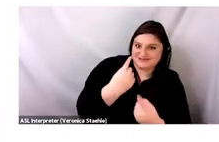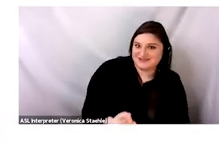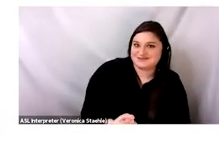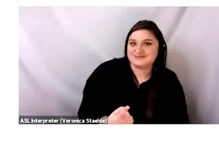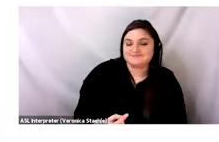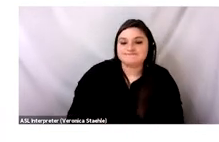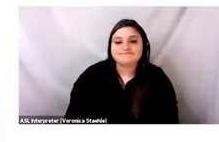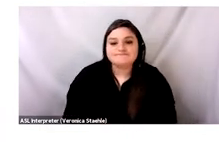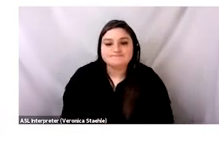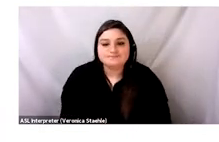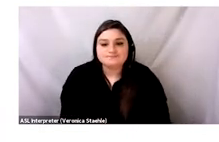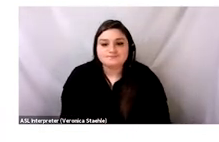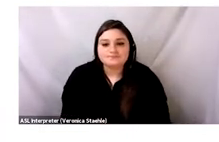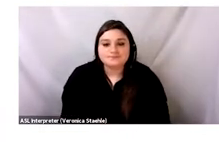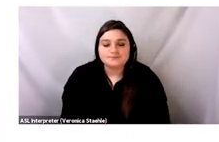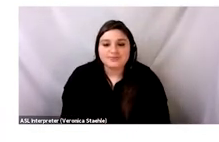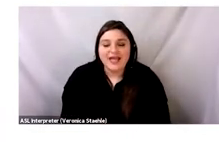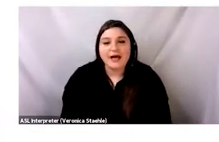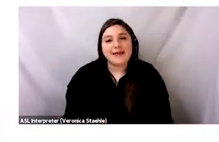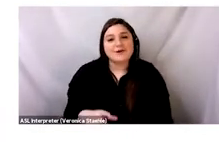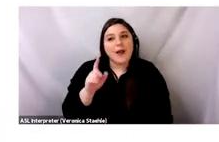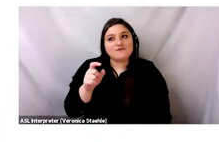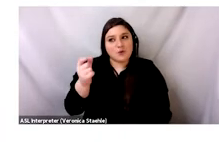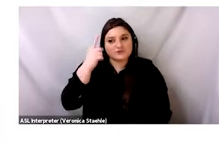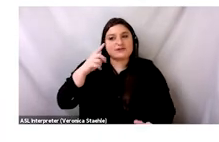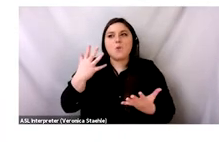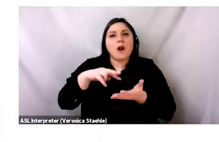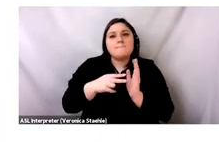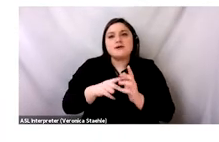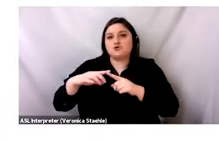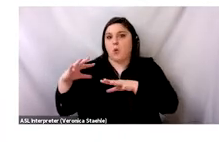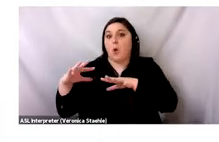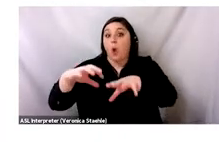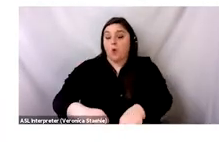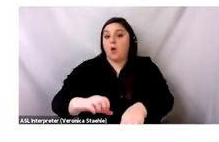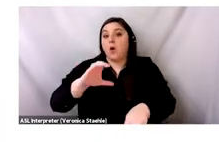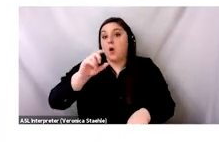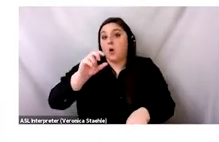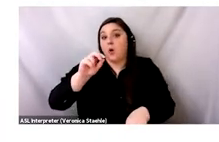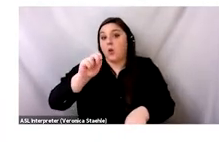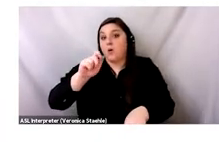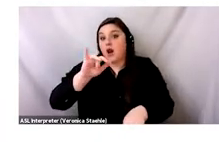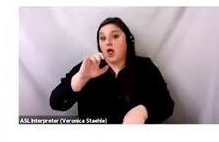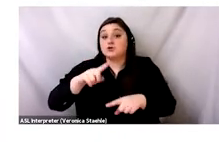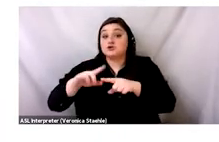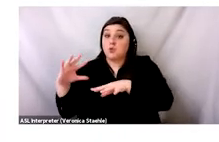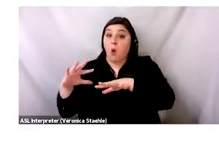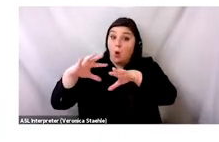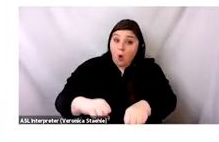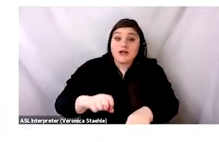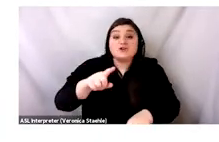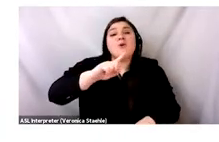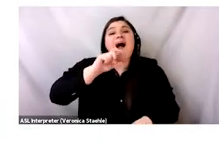And this is because for another to colonize another, you need to